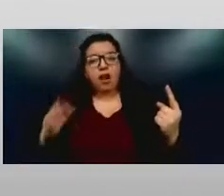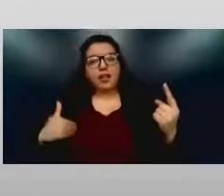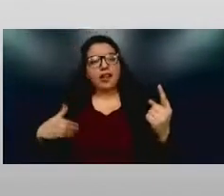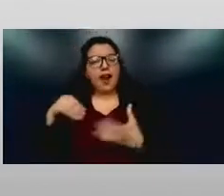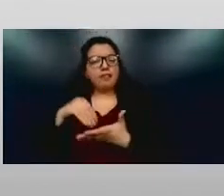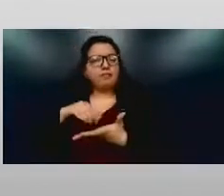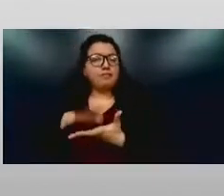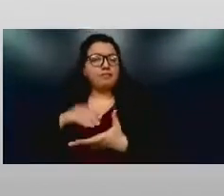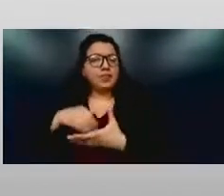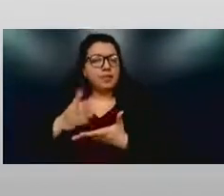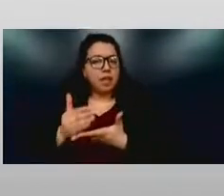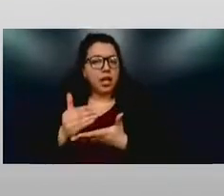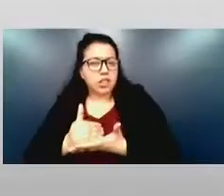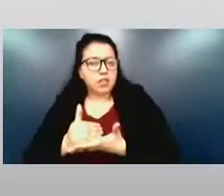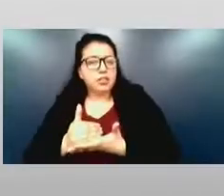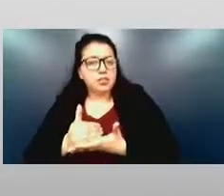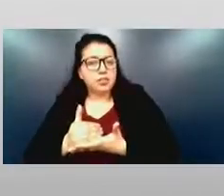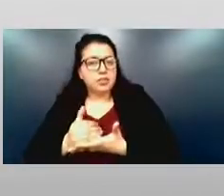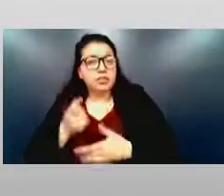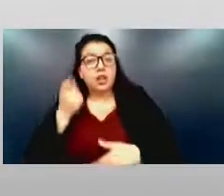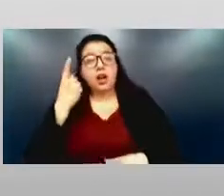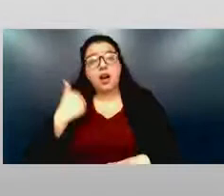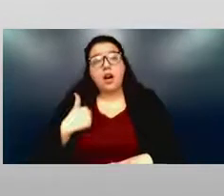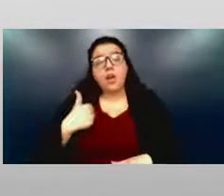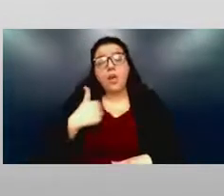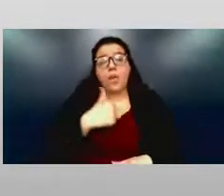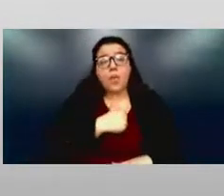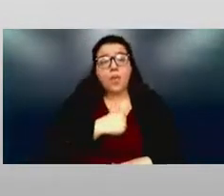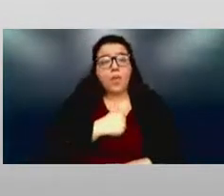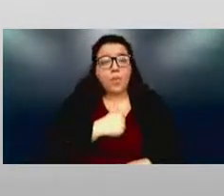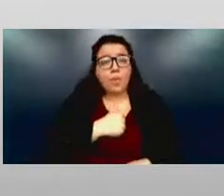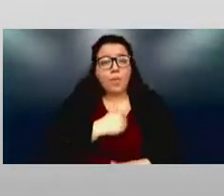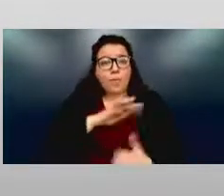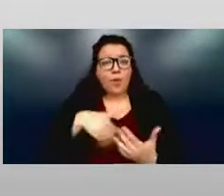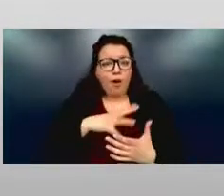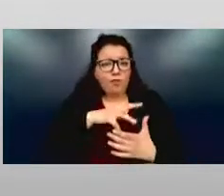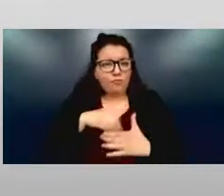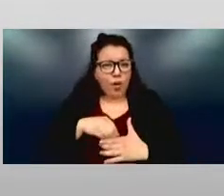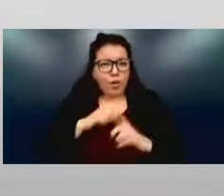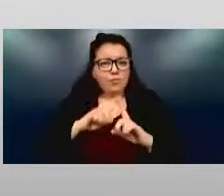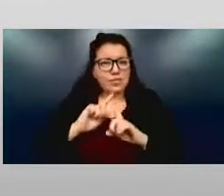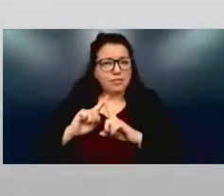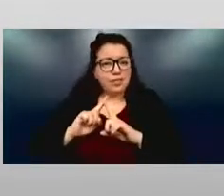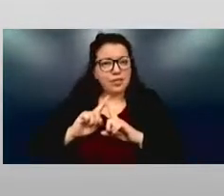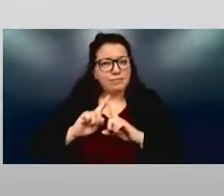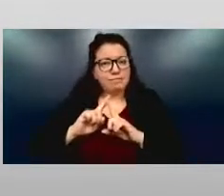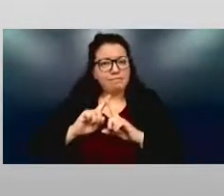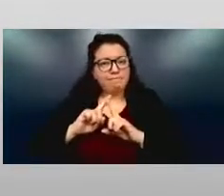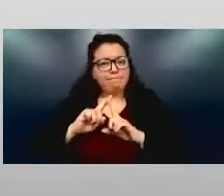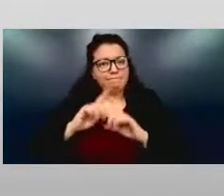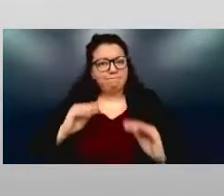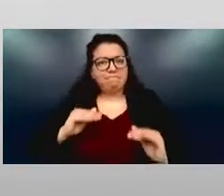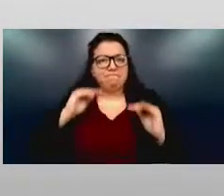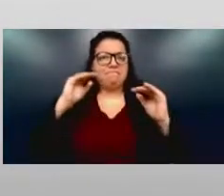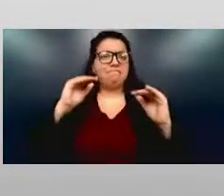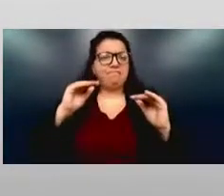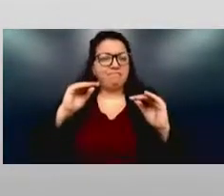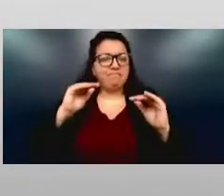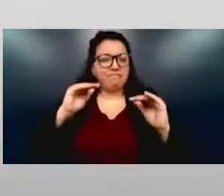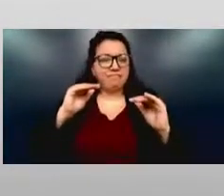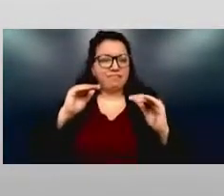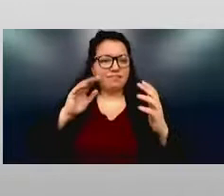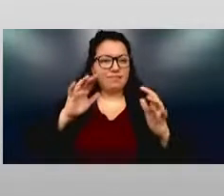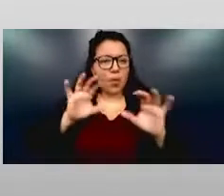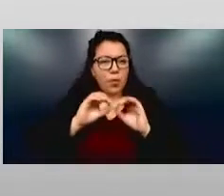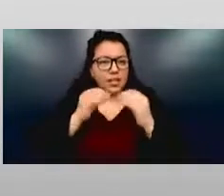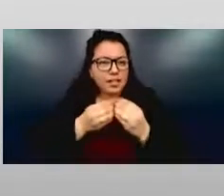organizations. We can find out whether NSF, NIH, and its